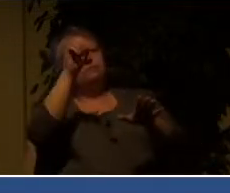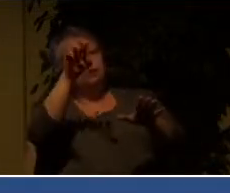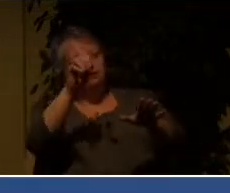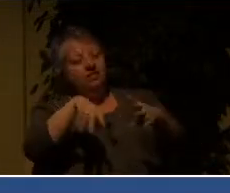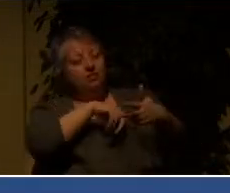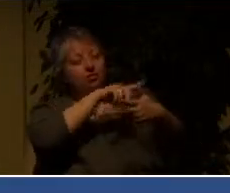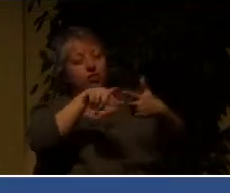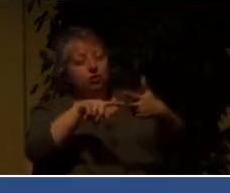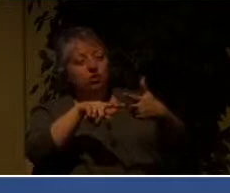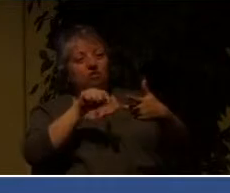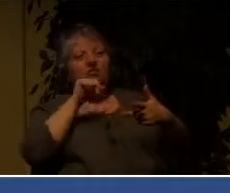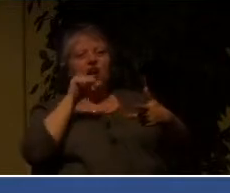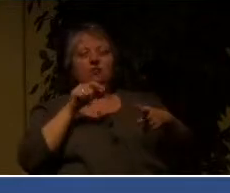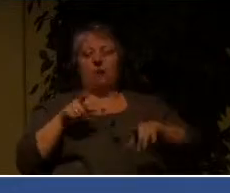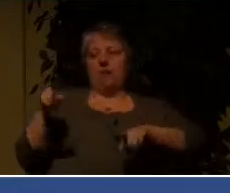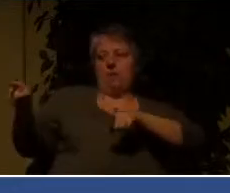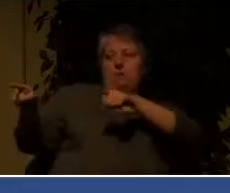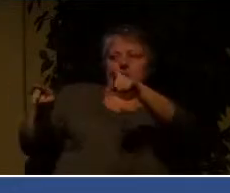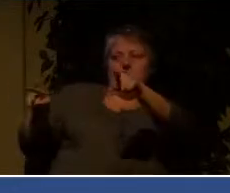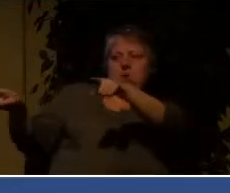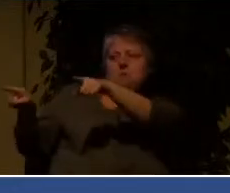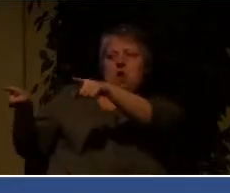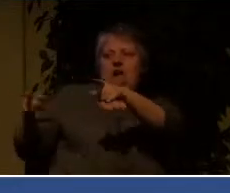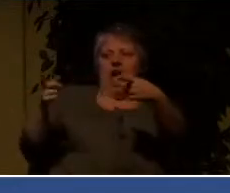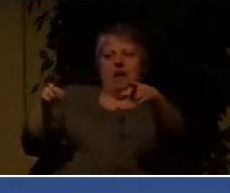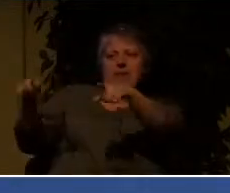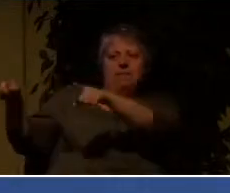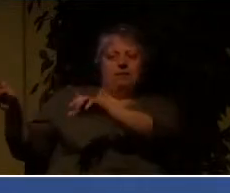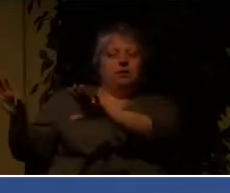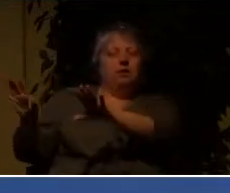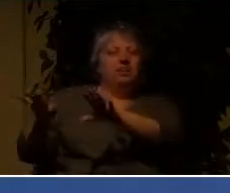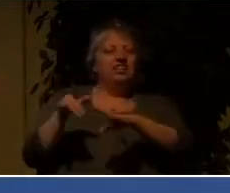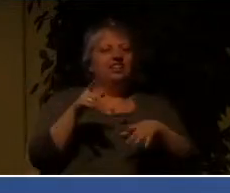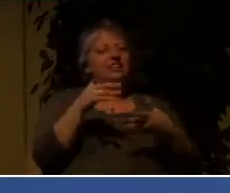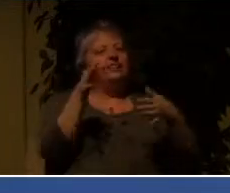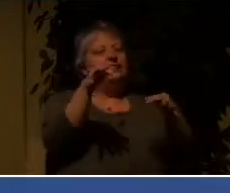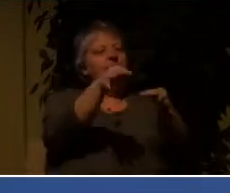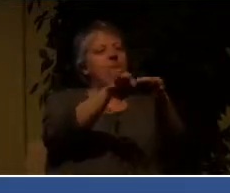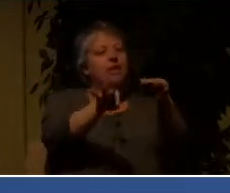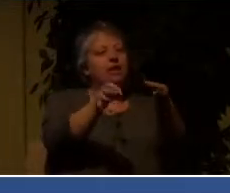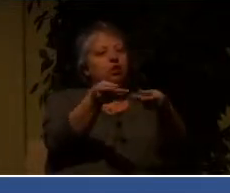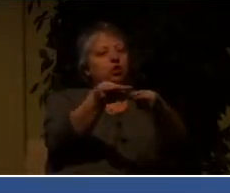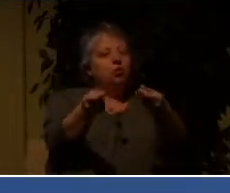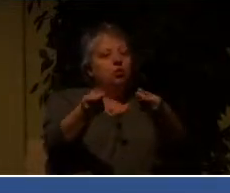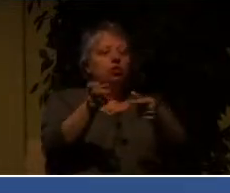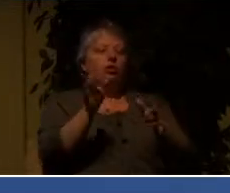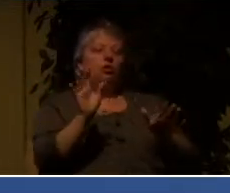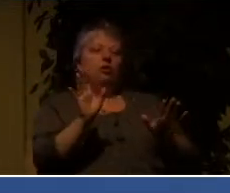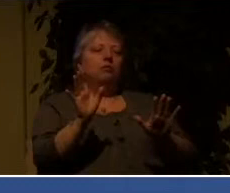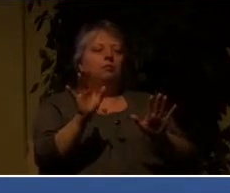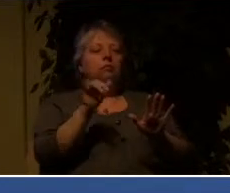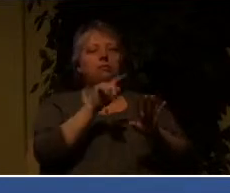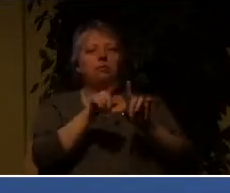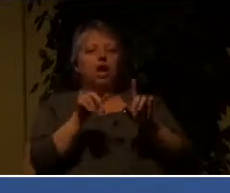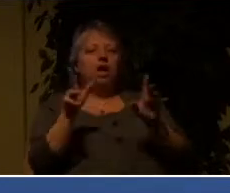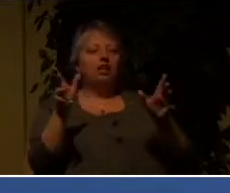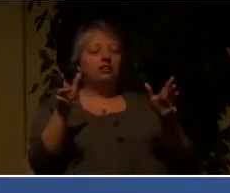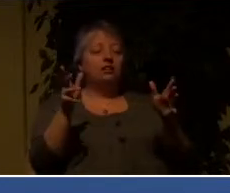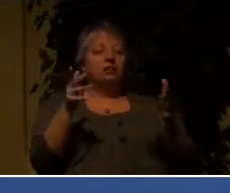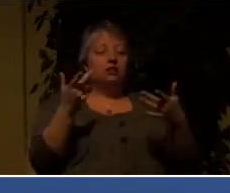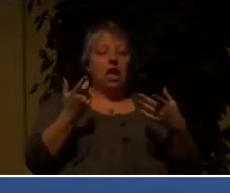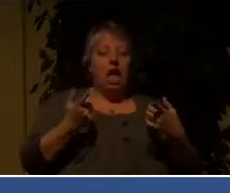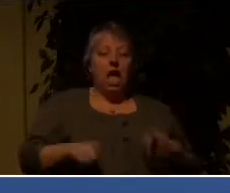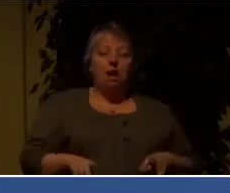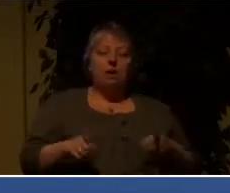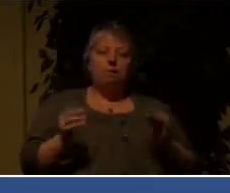that, you know, these stories are simplistic or have simplistic solutions, but to point out to you that there is a rising tide